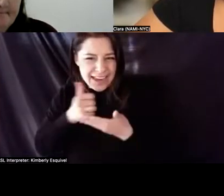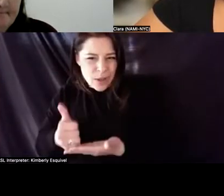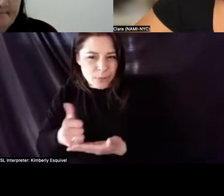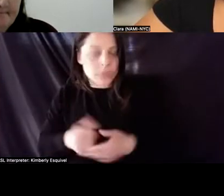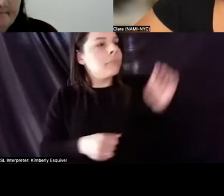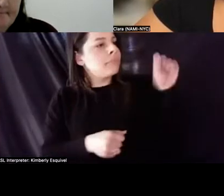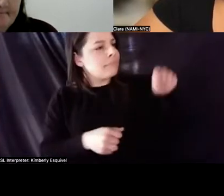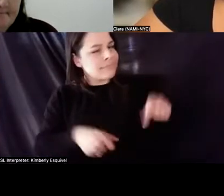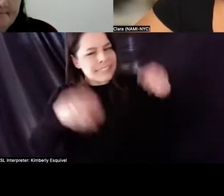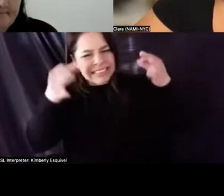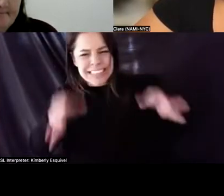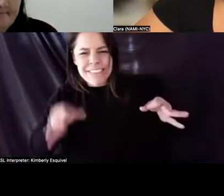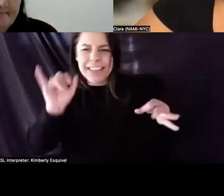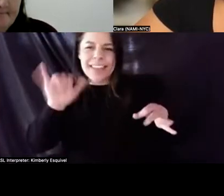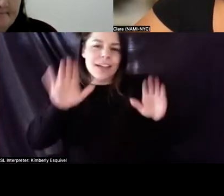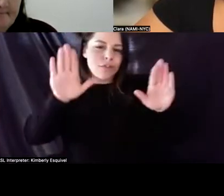Thank you for sharing.